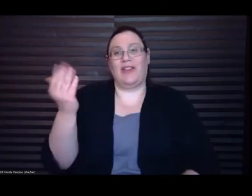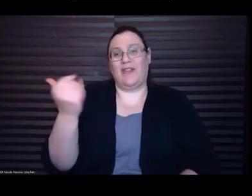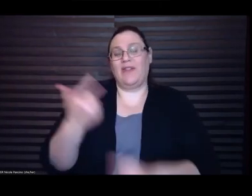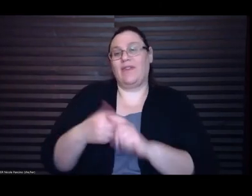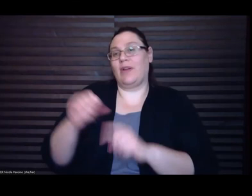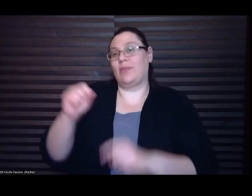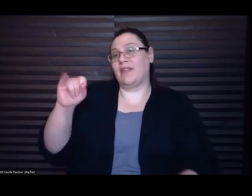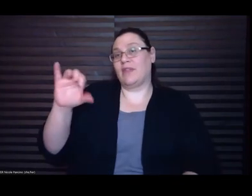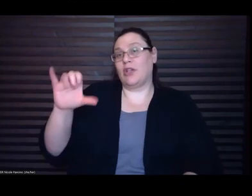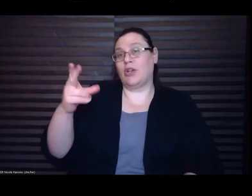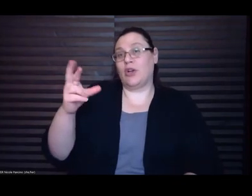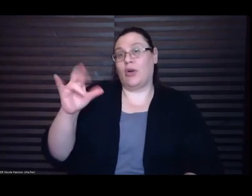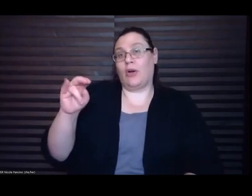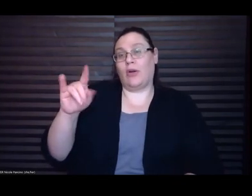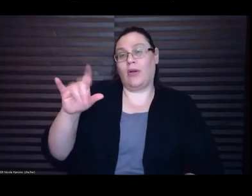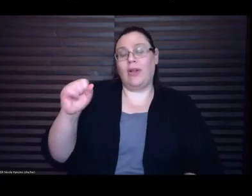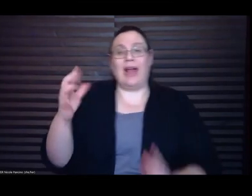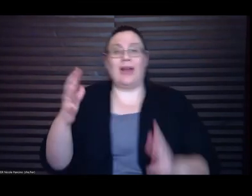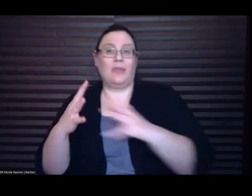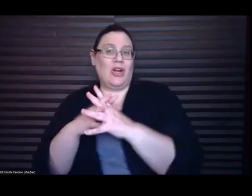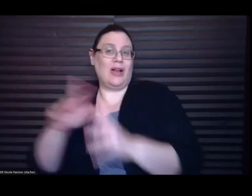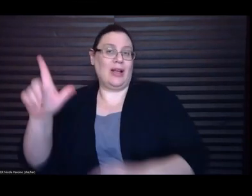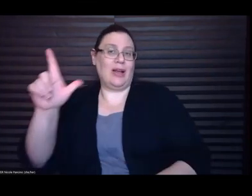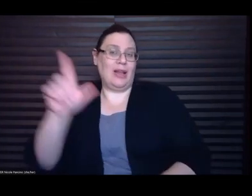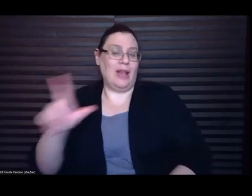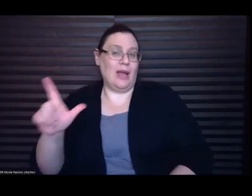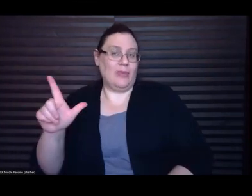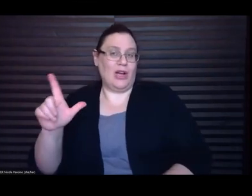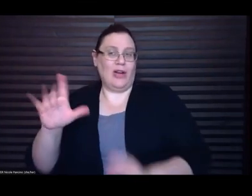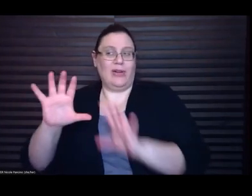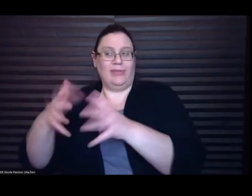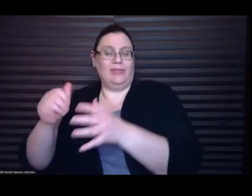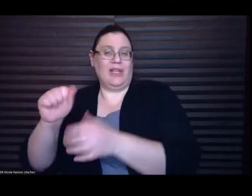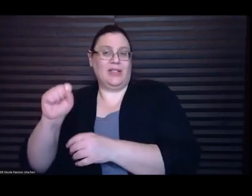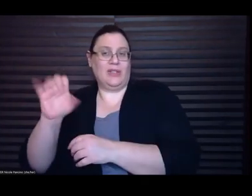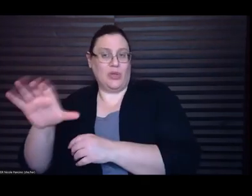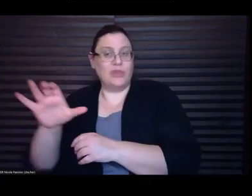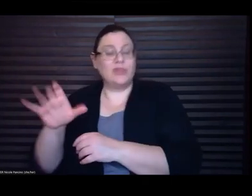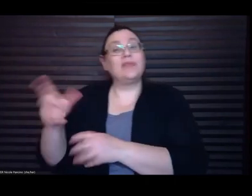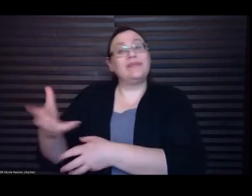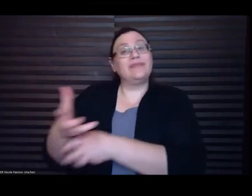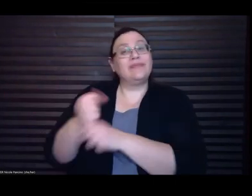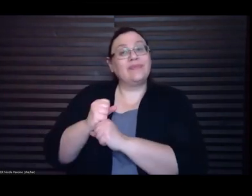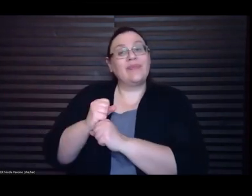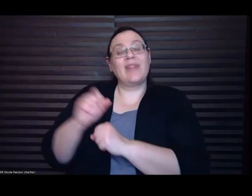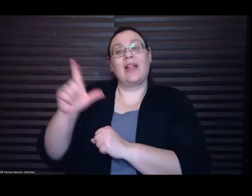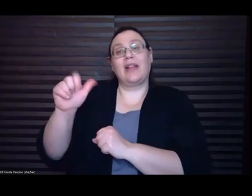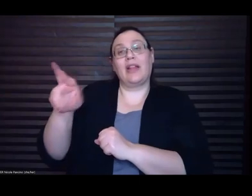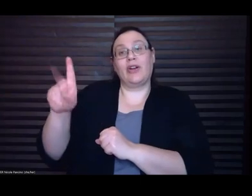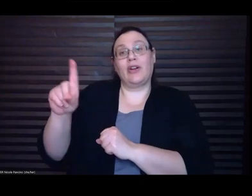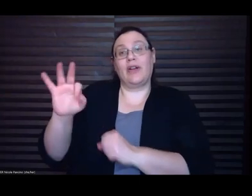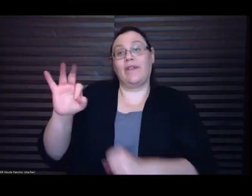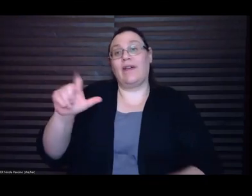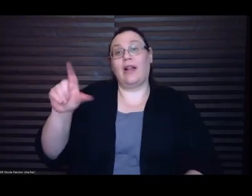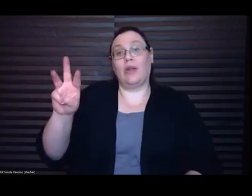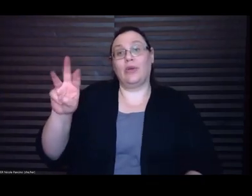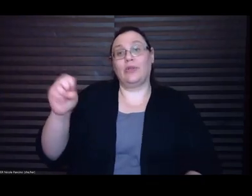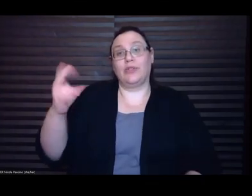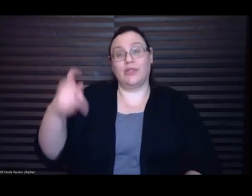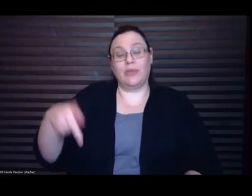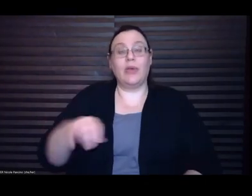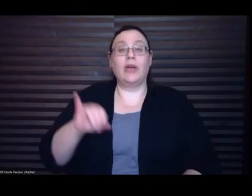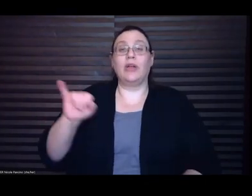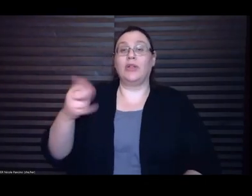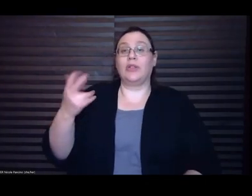Kirsten is the recipient of a Lennon Fellowship, the John Guar Writers Fund Rome Prize from the